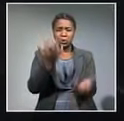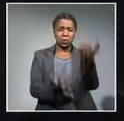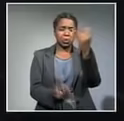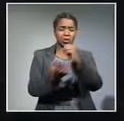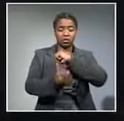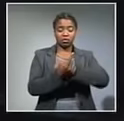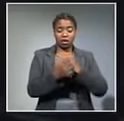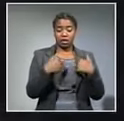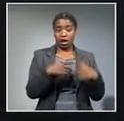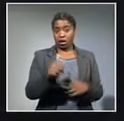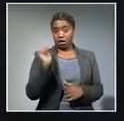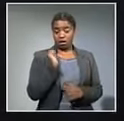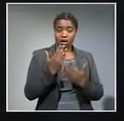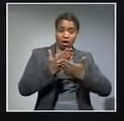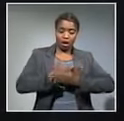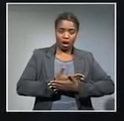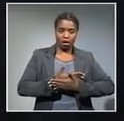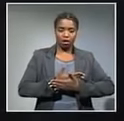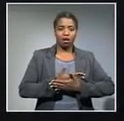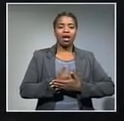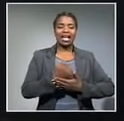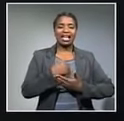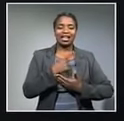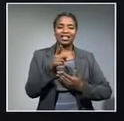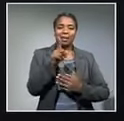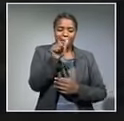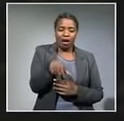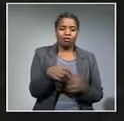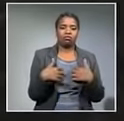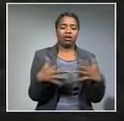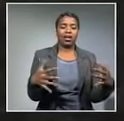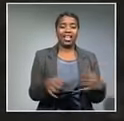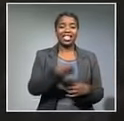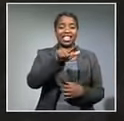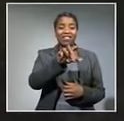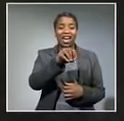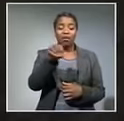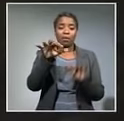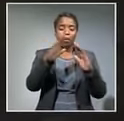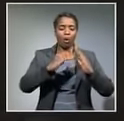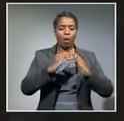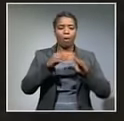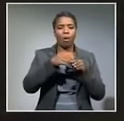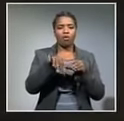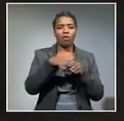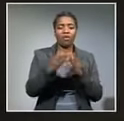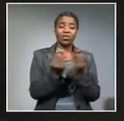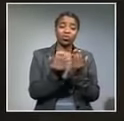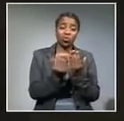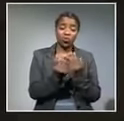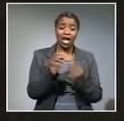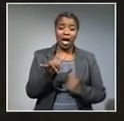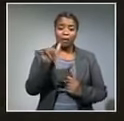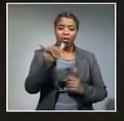started late last night believed to have been deliberately started over 700 people were told to leave their homes schools and the local